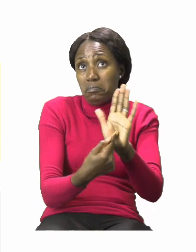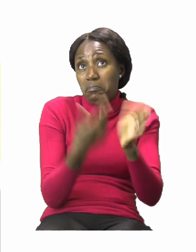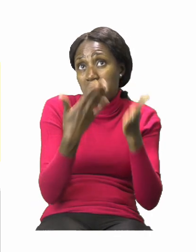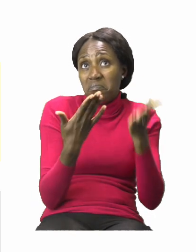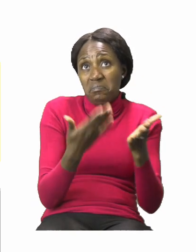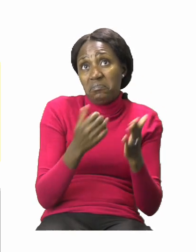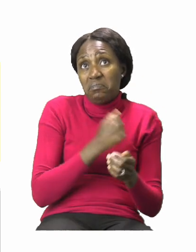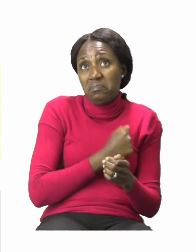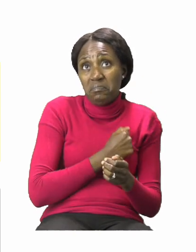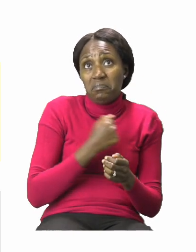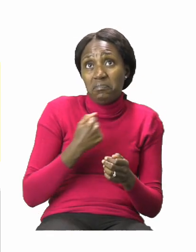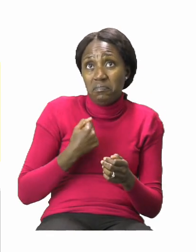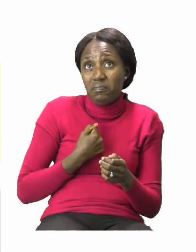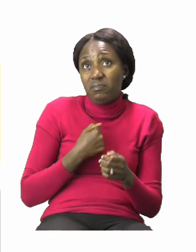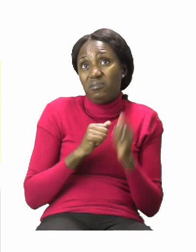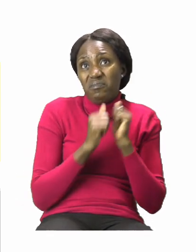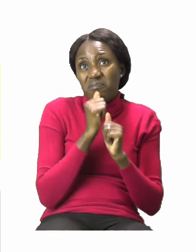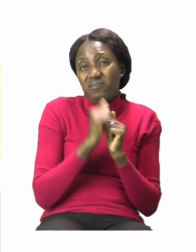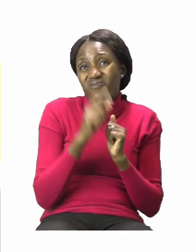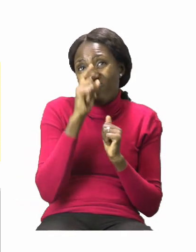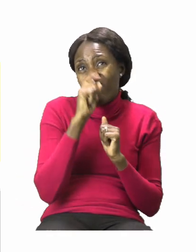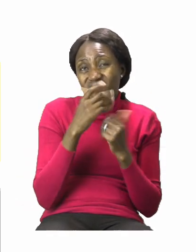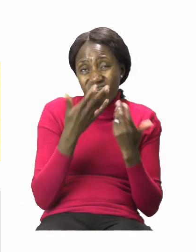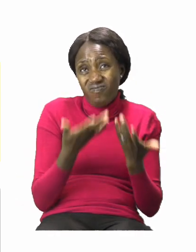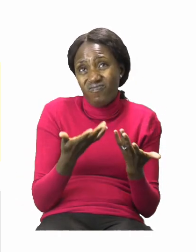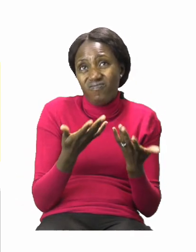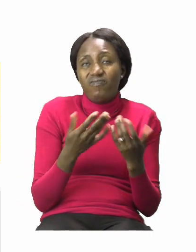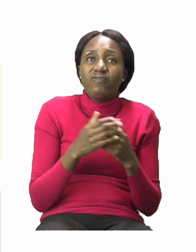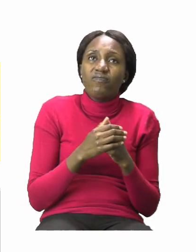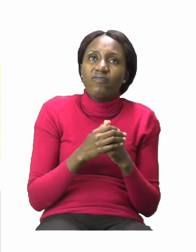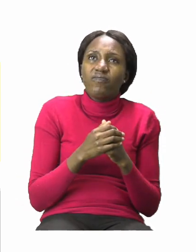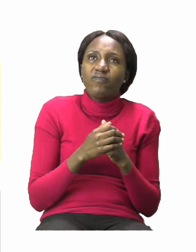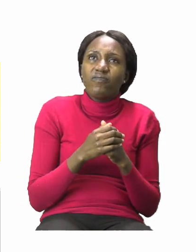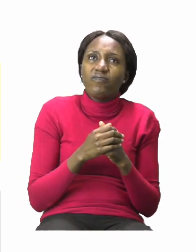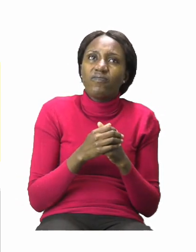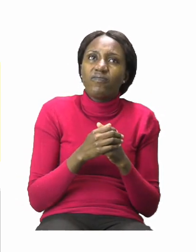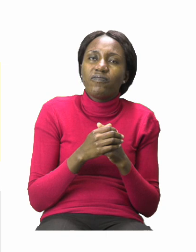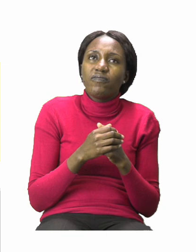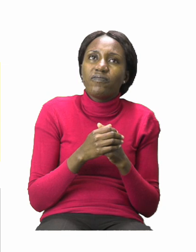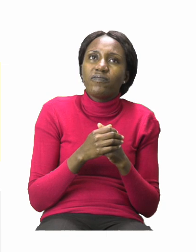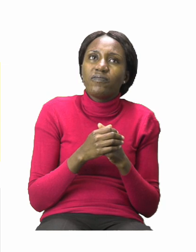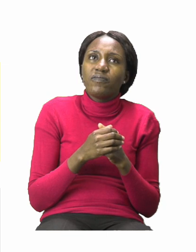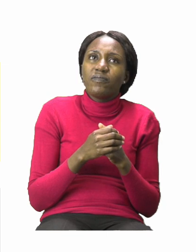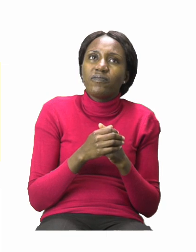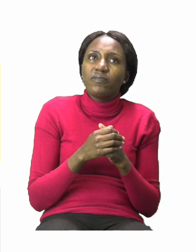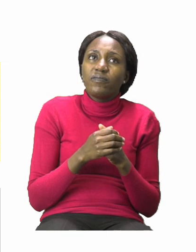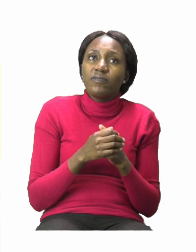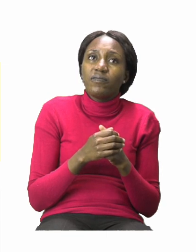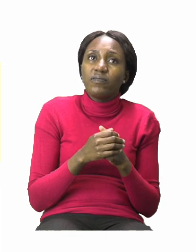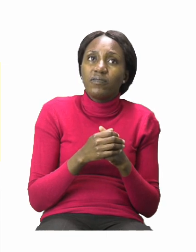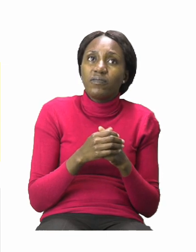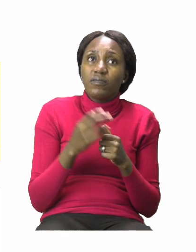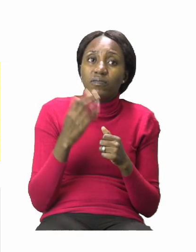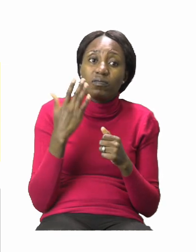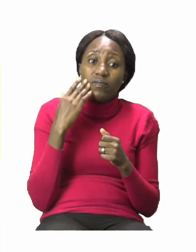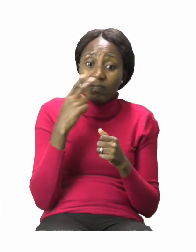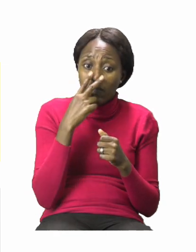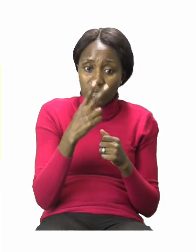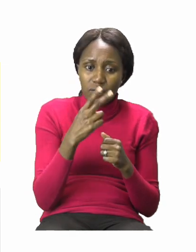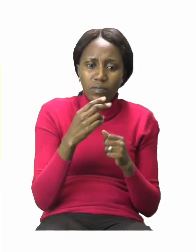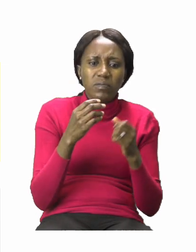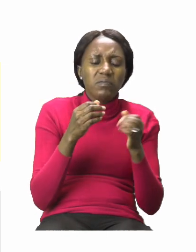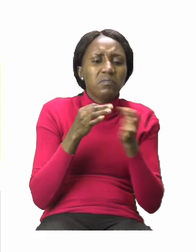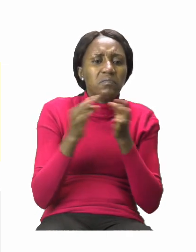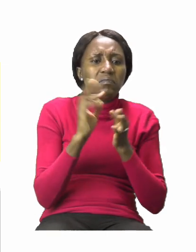or your brothers and sisters. On the card, you have to say whatever it is that is there